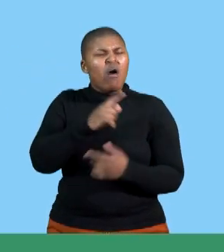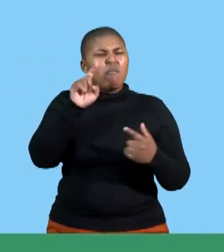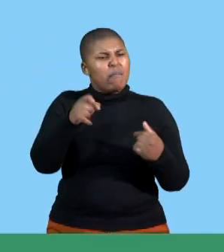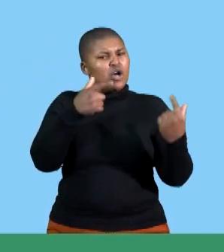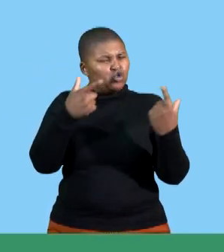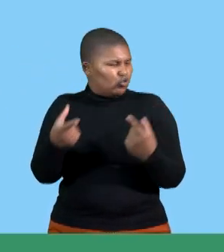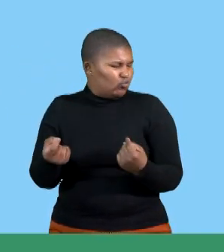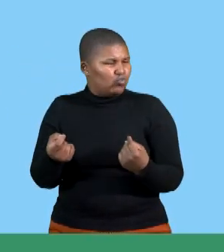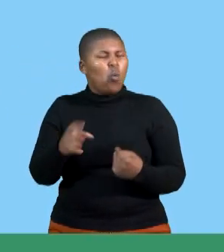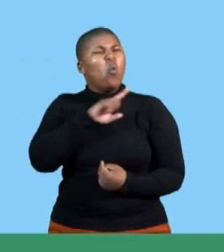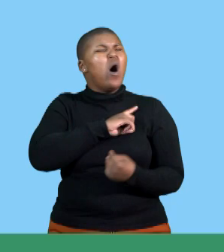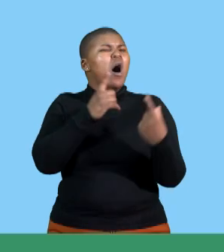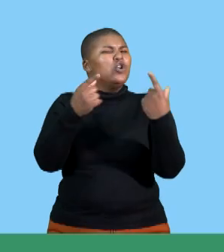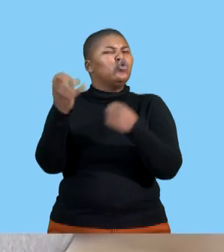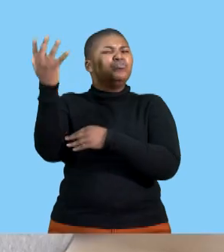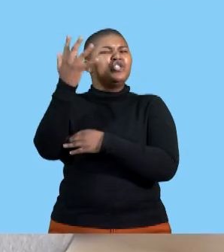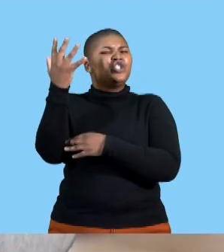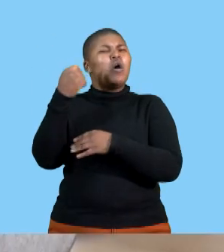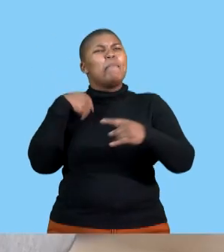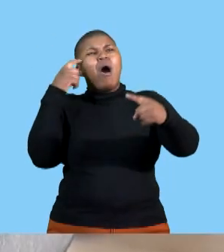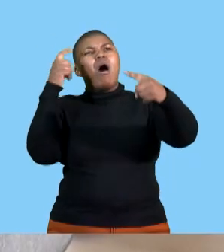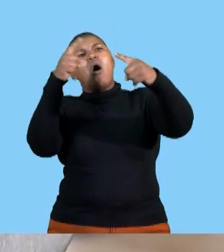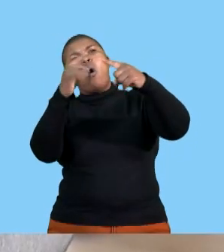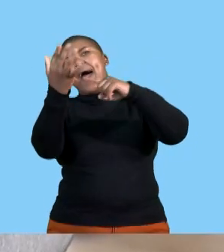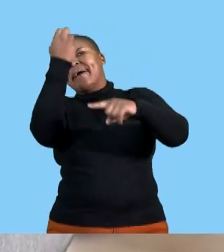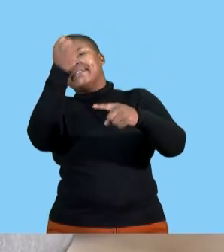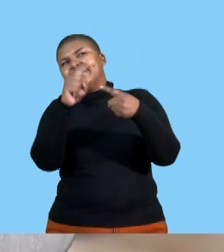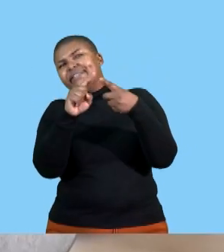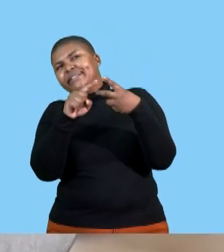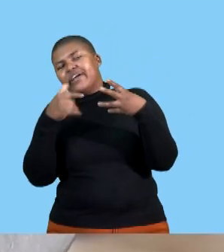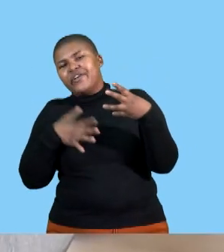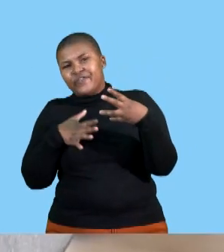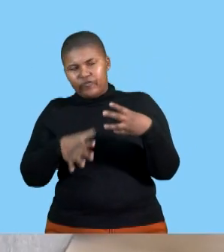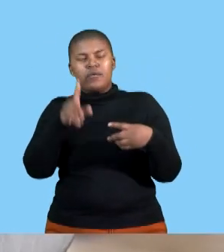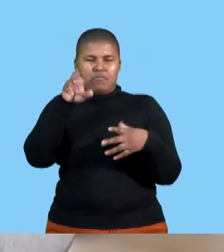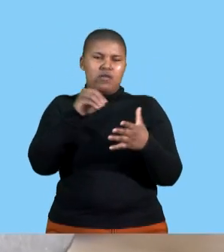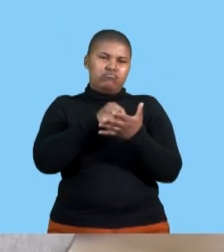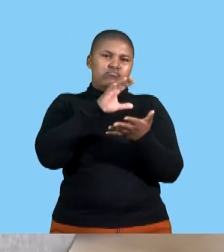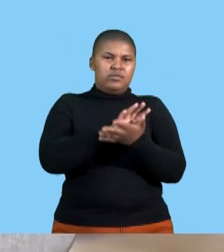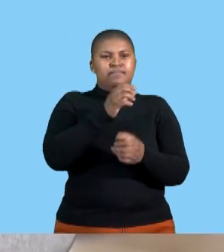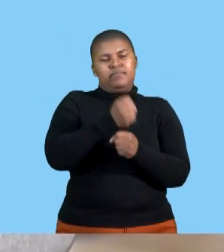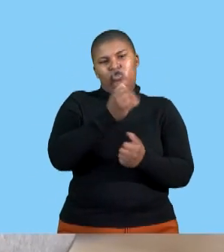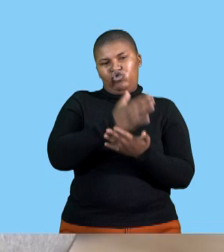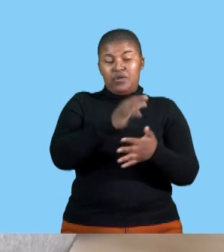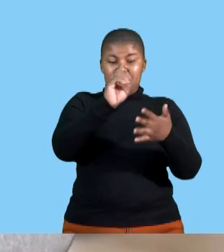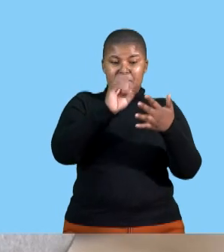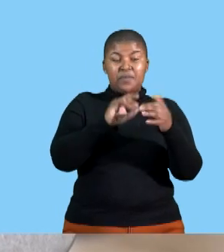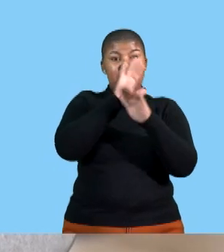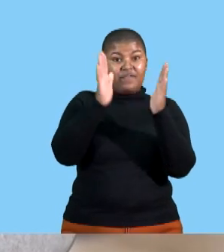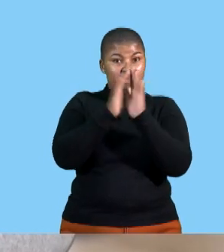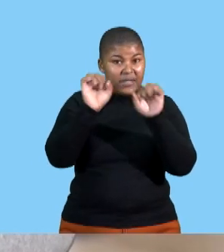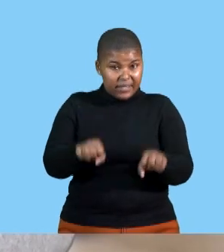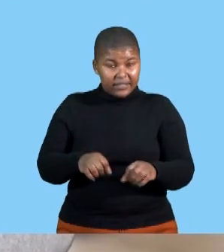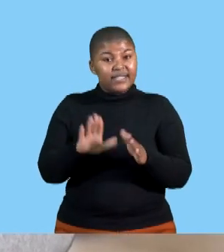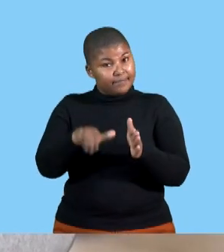presentation. What is the whole point of doing this presentation? What are you aiming at achieving? What are the goals of this presentation? You list